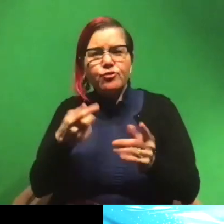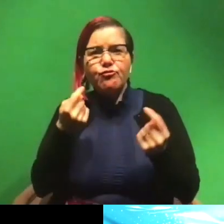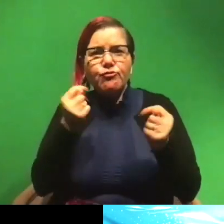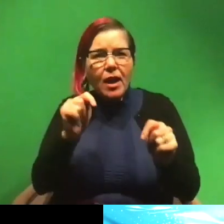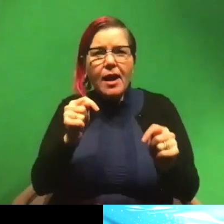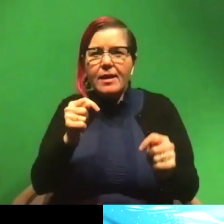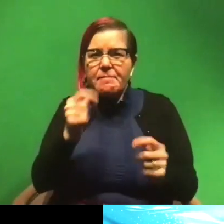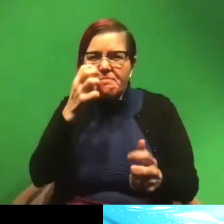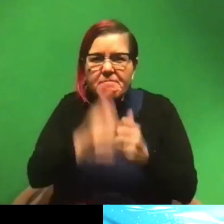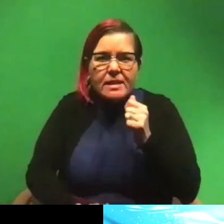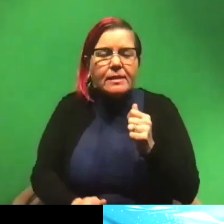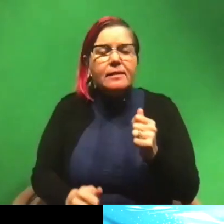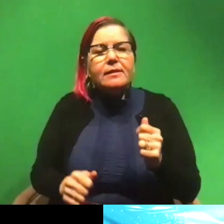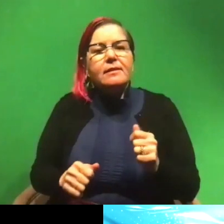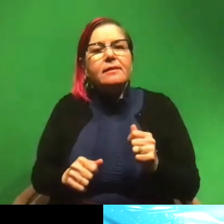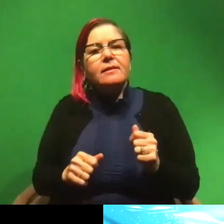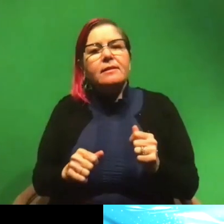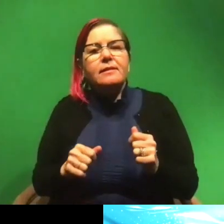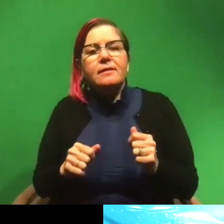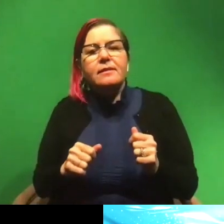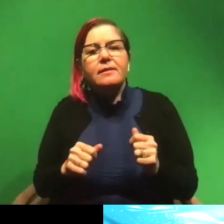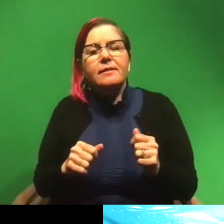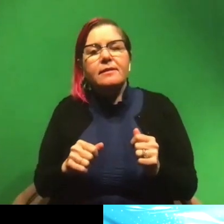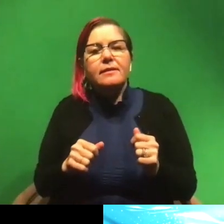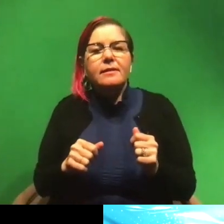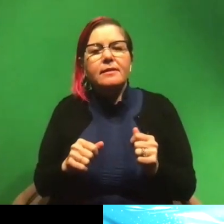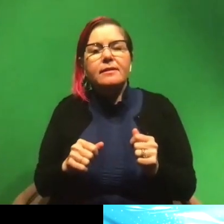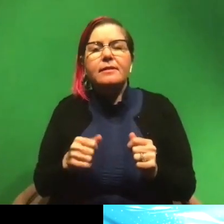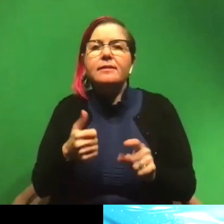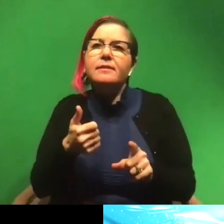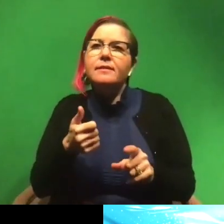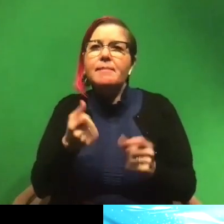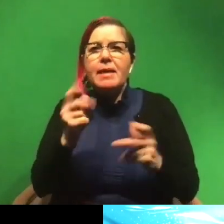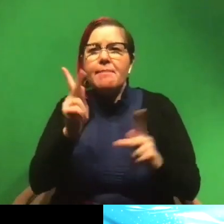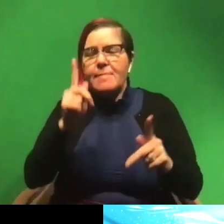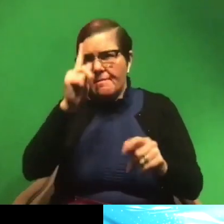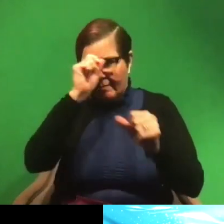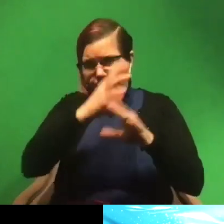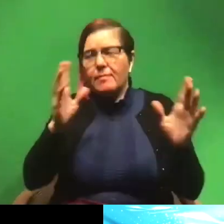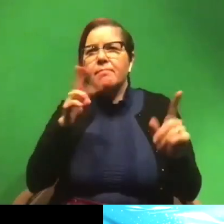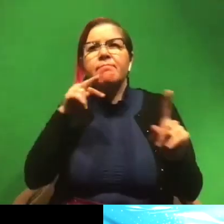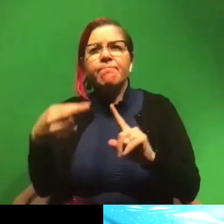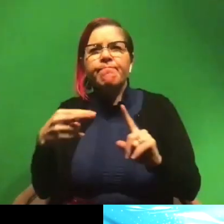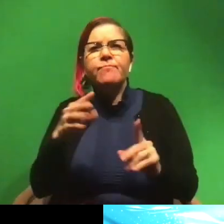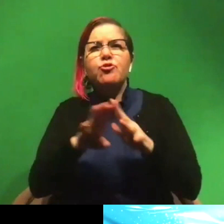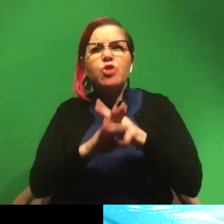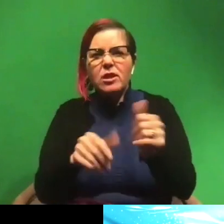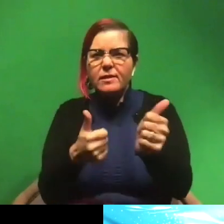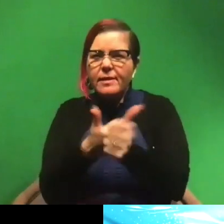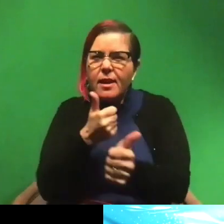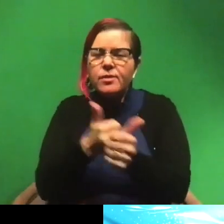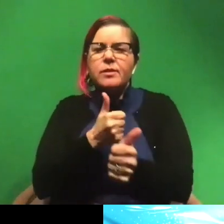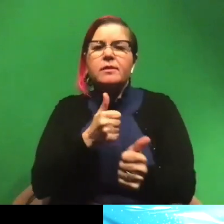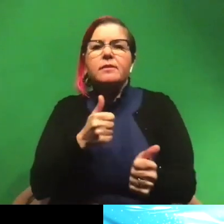malicious. And, um, they, a lot of people have this perception that sharks are dangerous, uh,